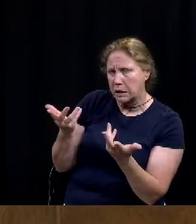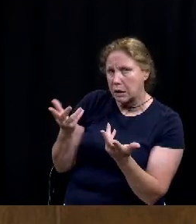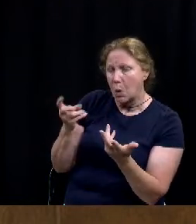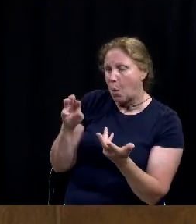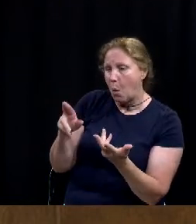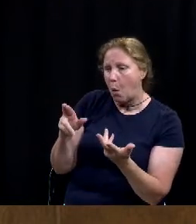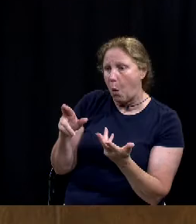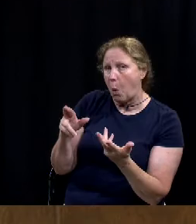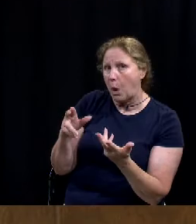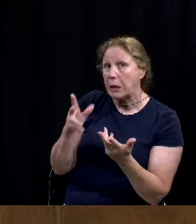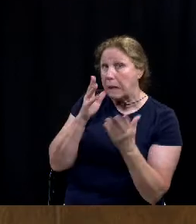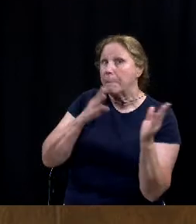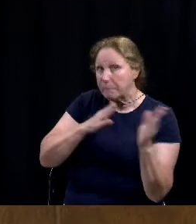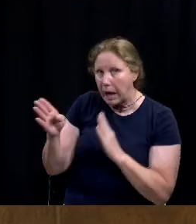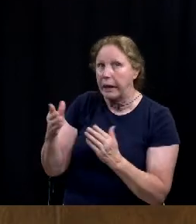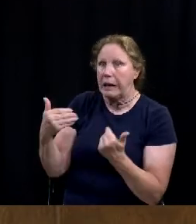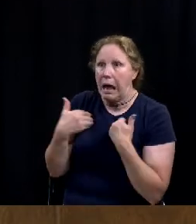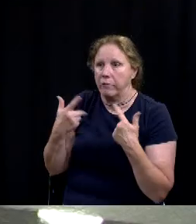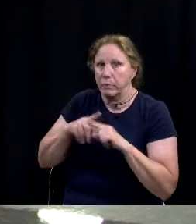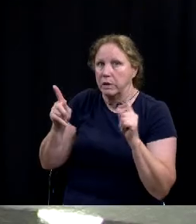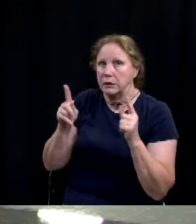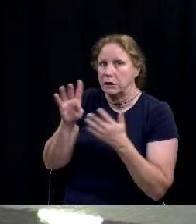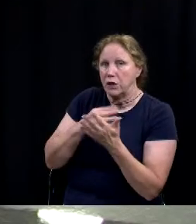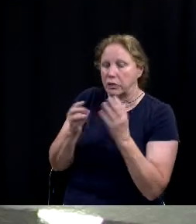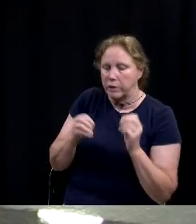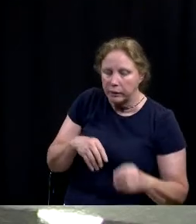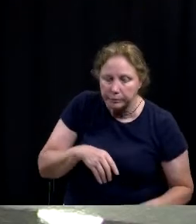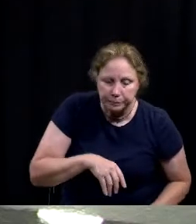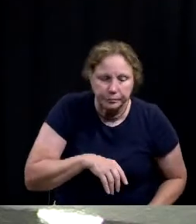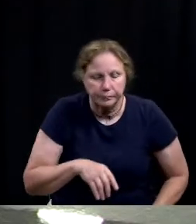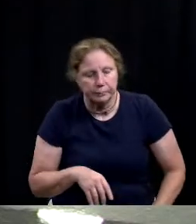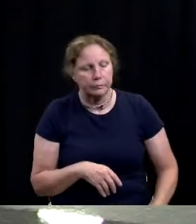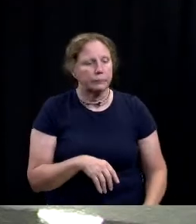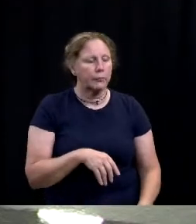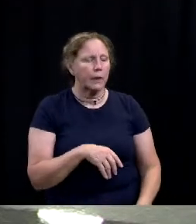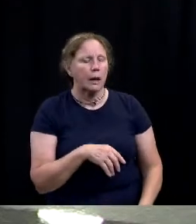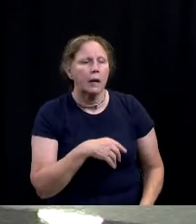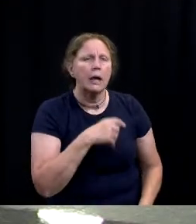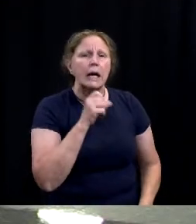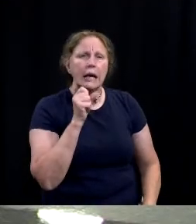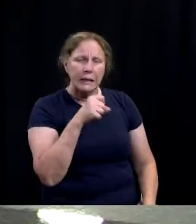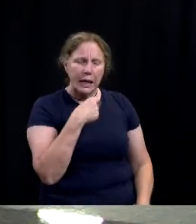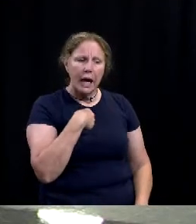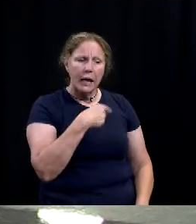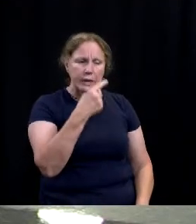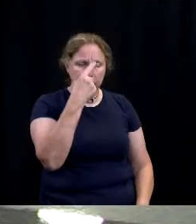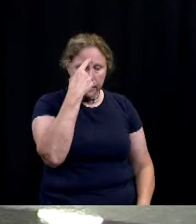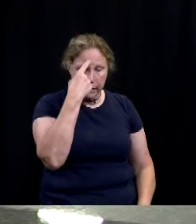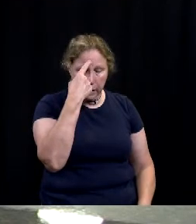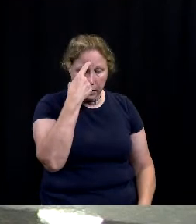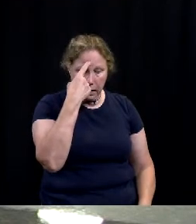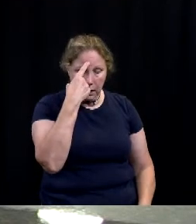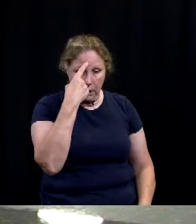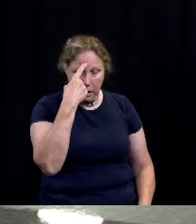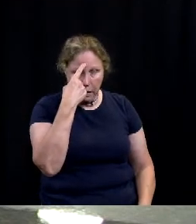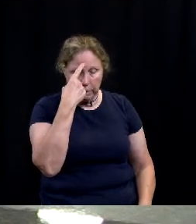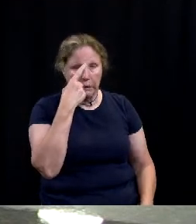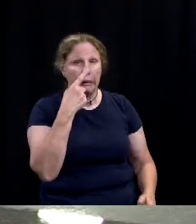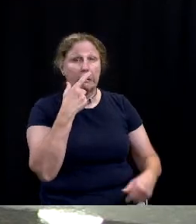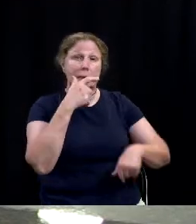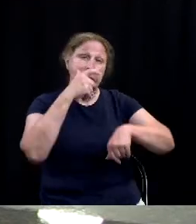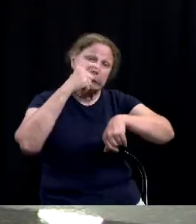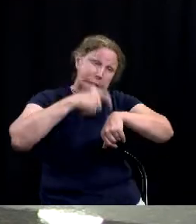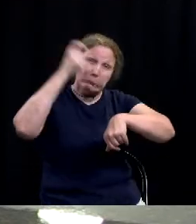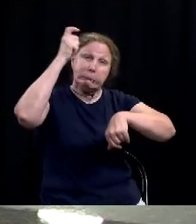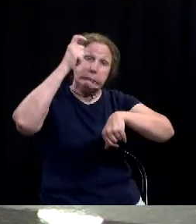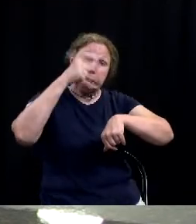in-game planning phase right now yeah i think um it's it's one of those things that that while i can't give you a specific